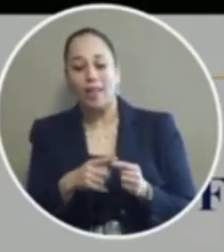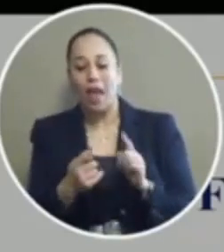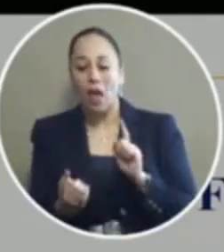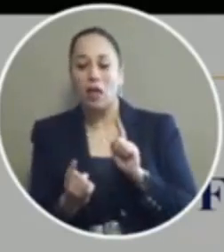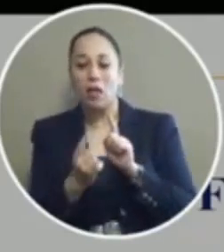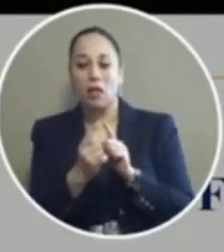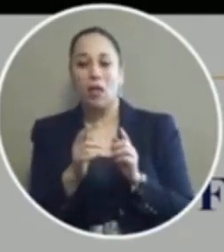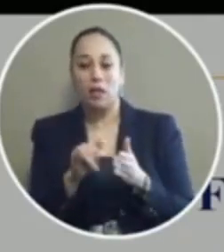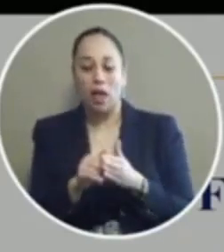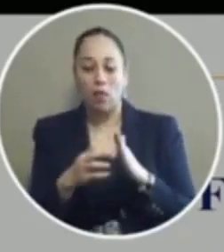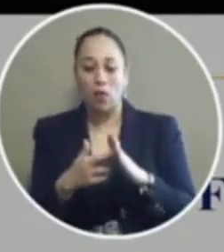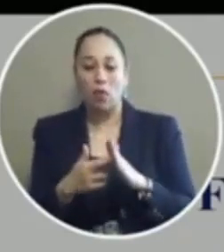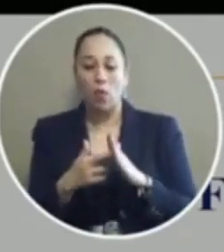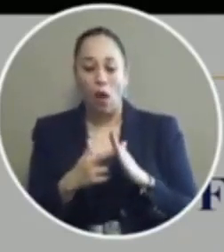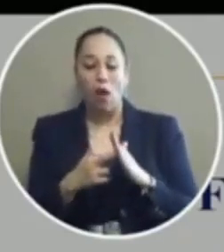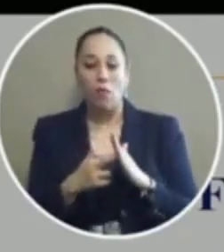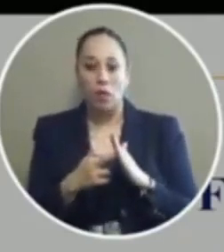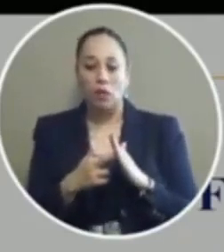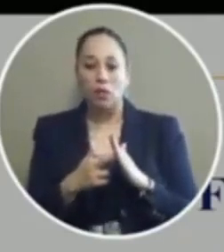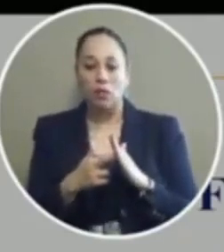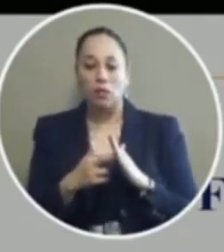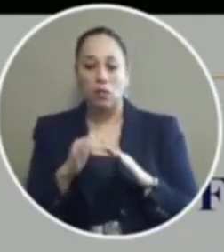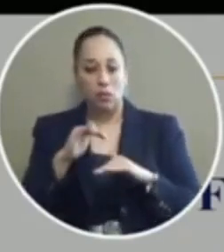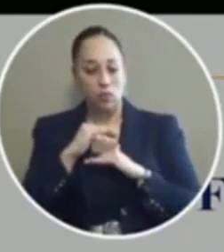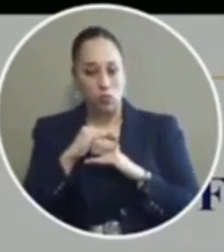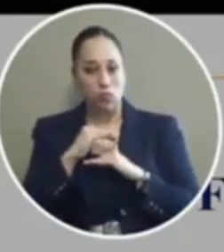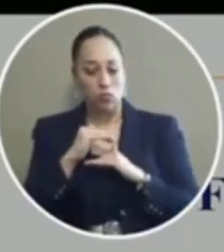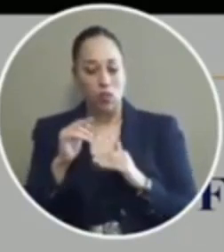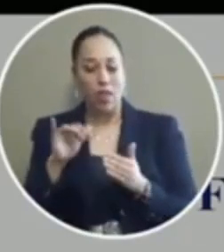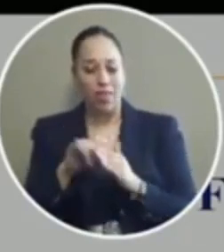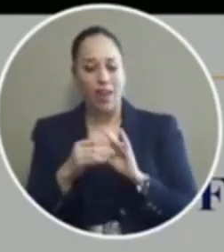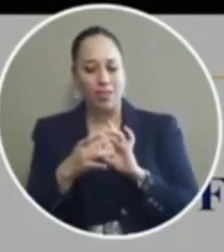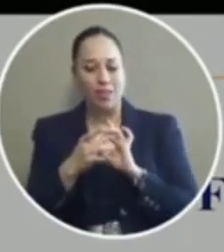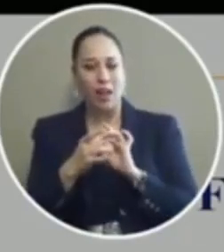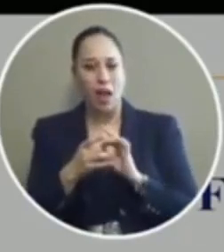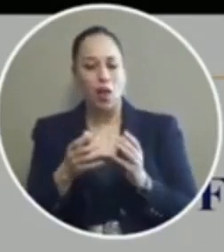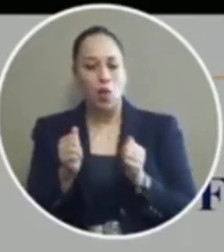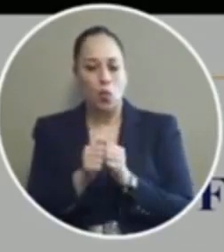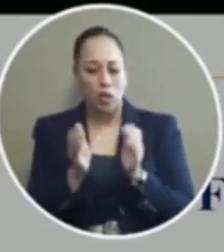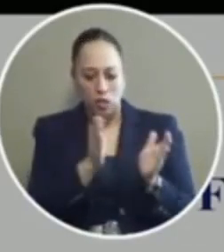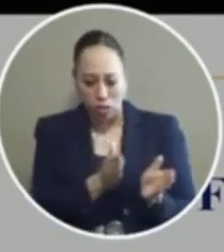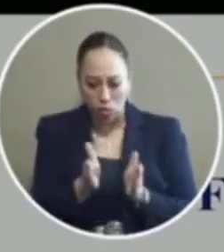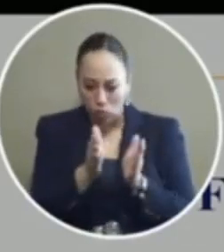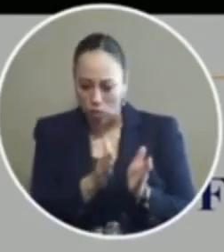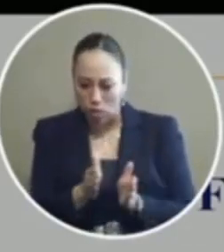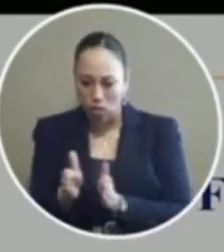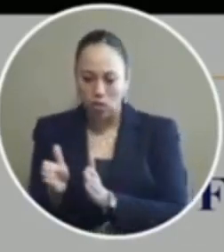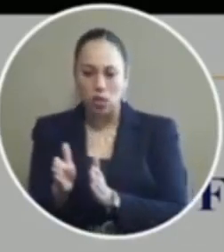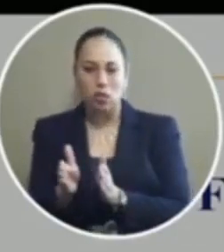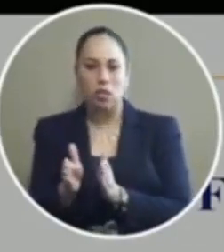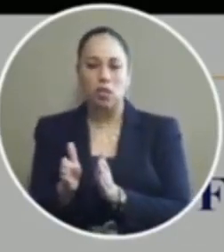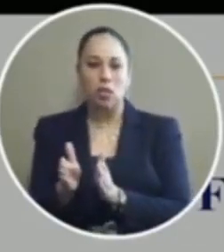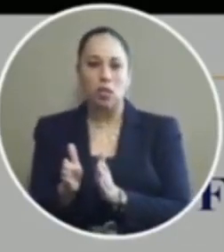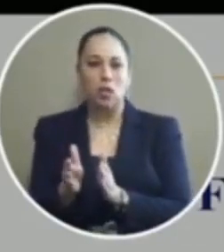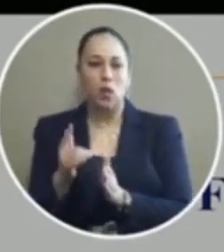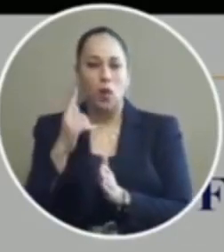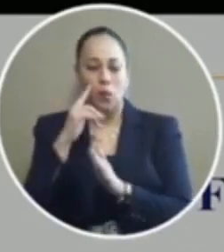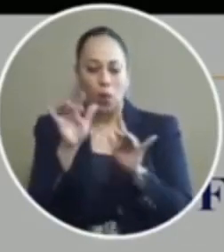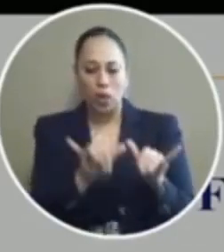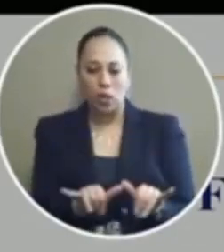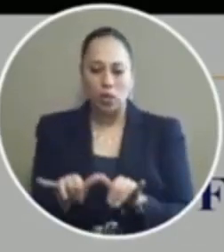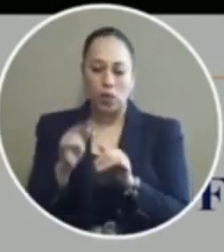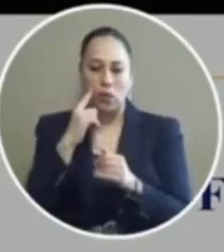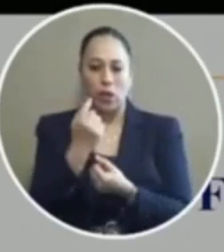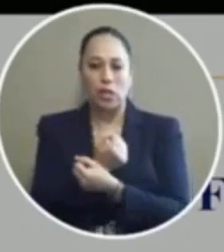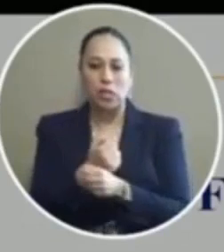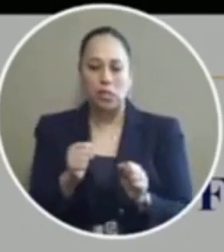eligibility requirements and these are aligned with our strategic goal and keeping this the standard for safe